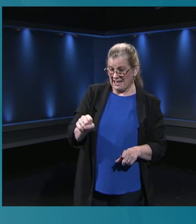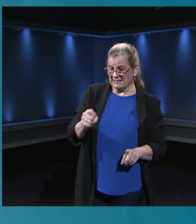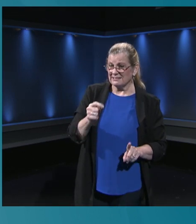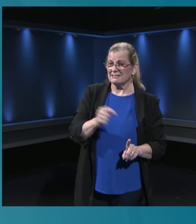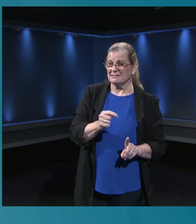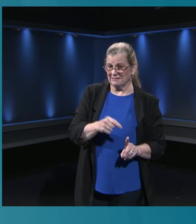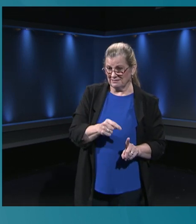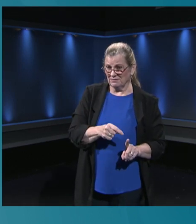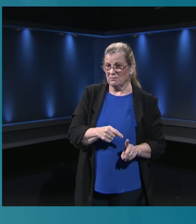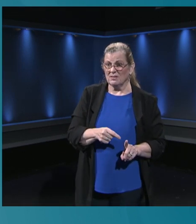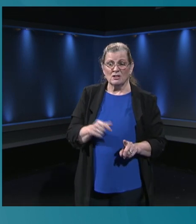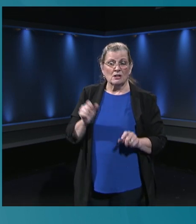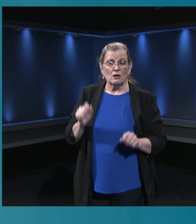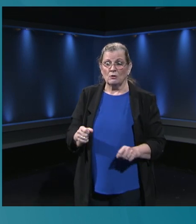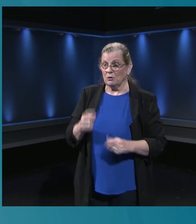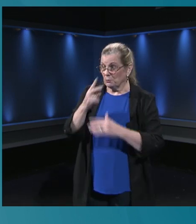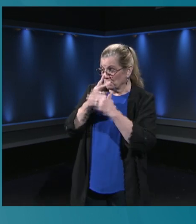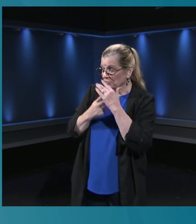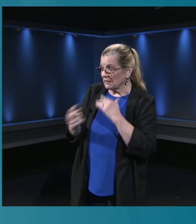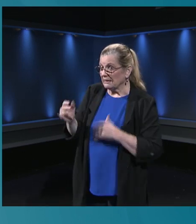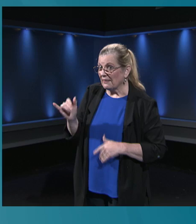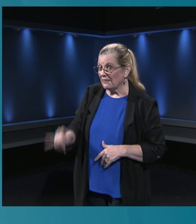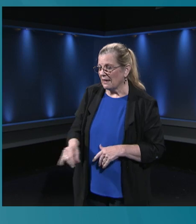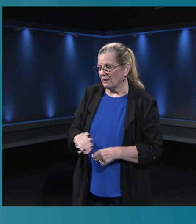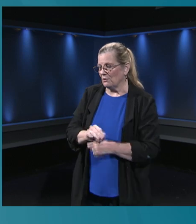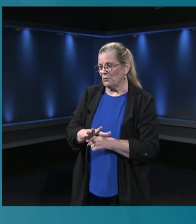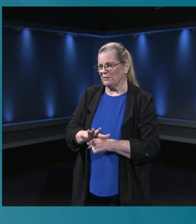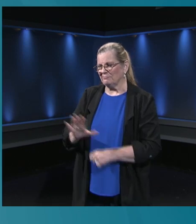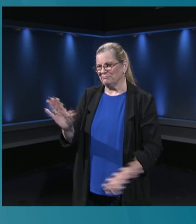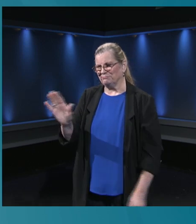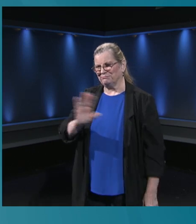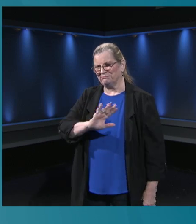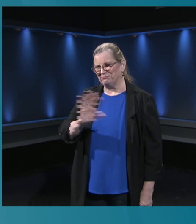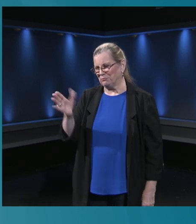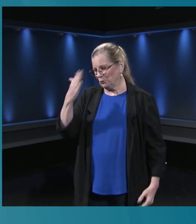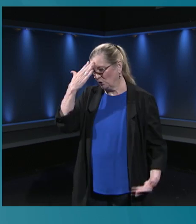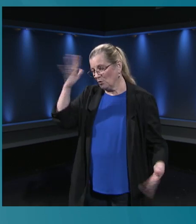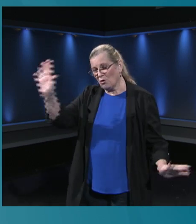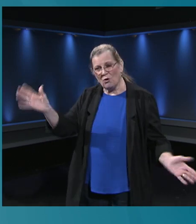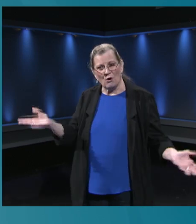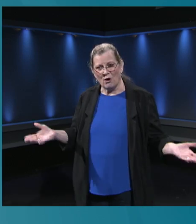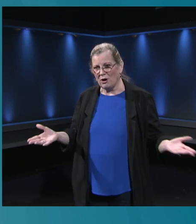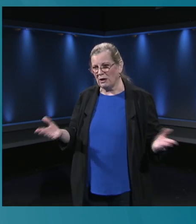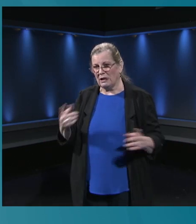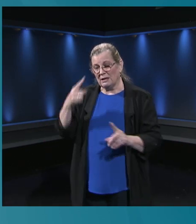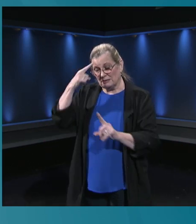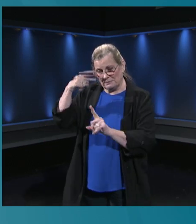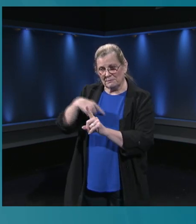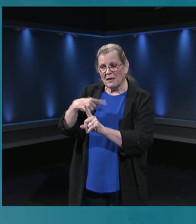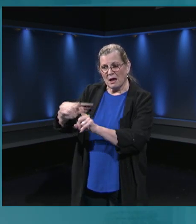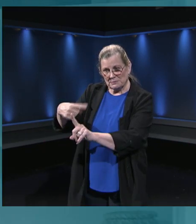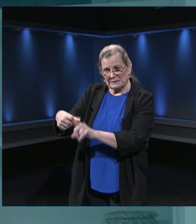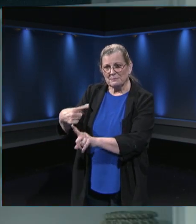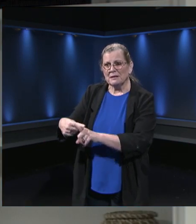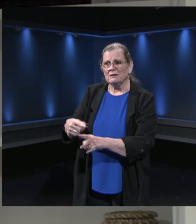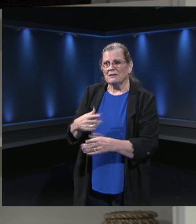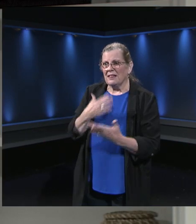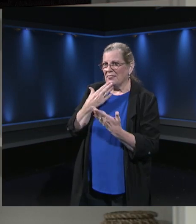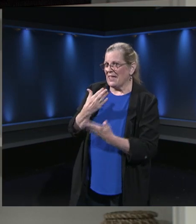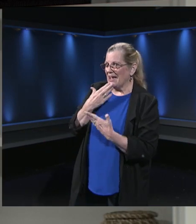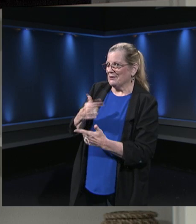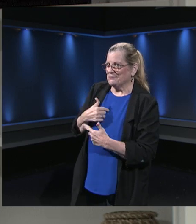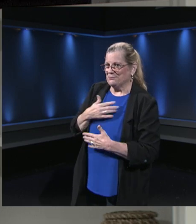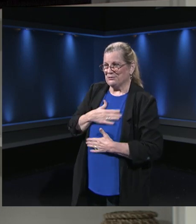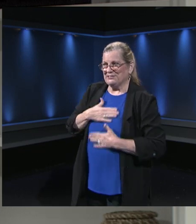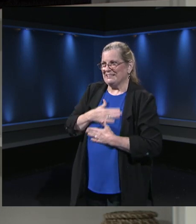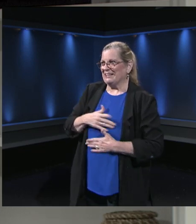and I'm delighted to call Northern Virginia our home, optimistic parent of a seventh grader. Well, we appreciate your appreciation. Thank